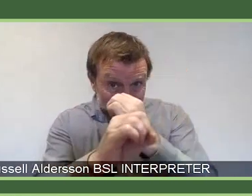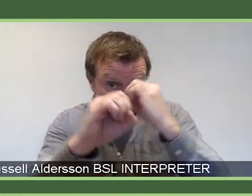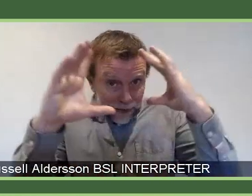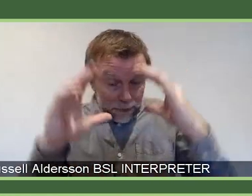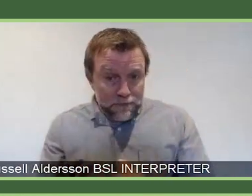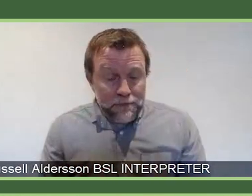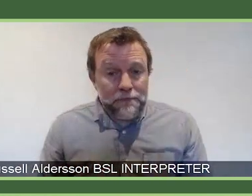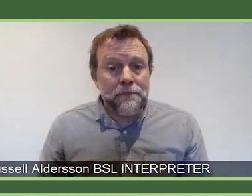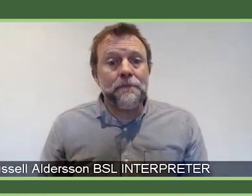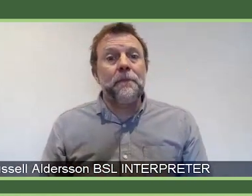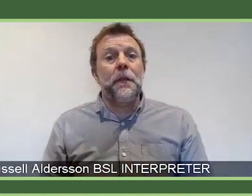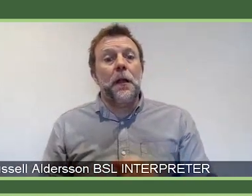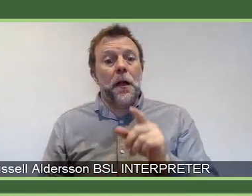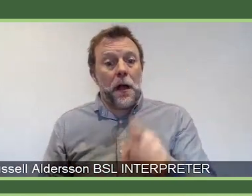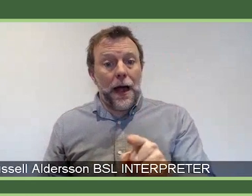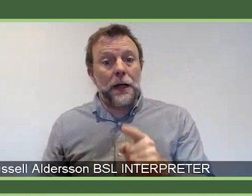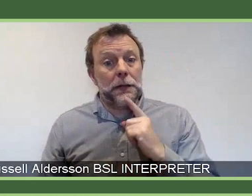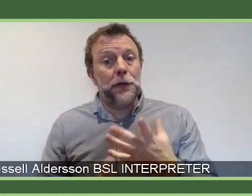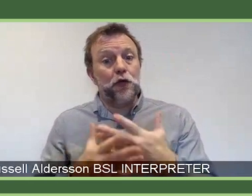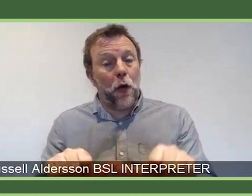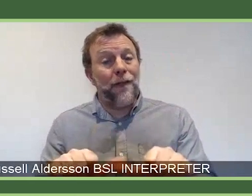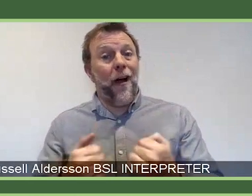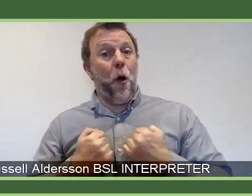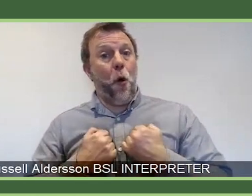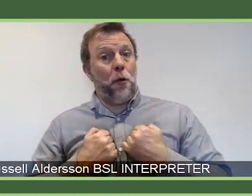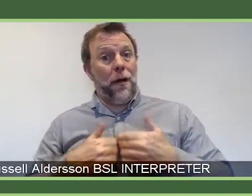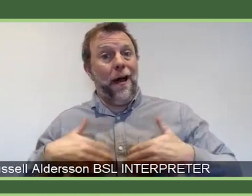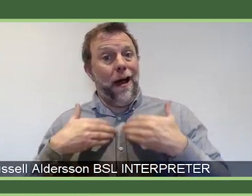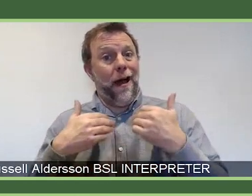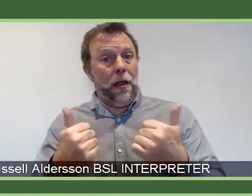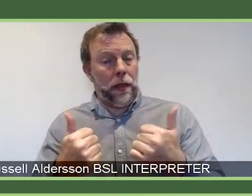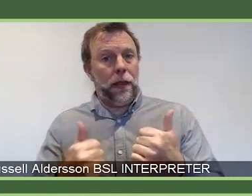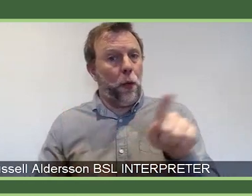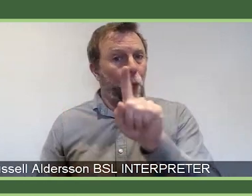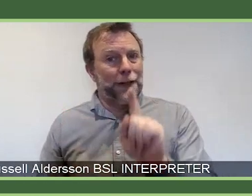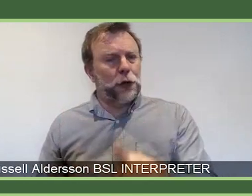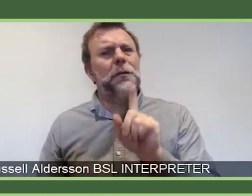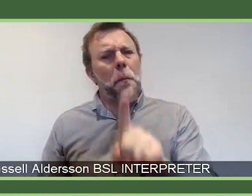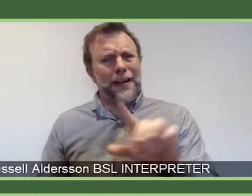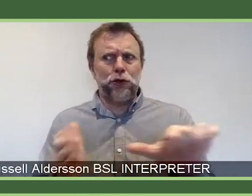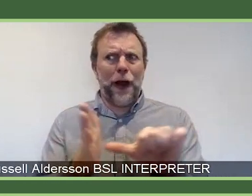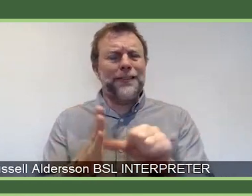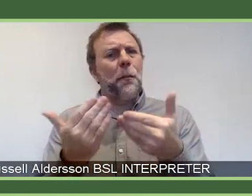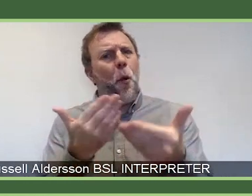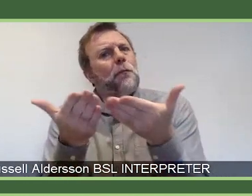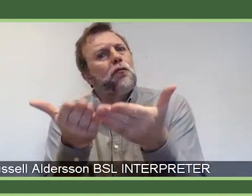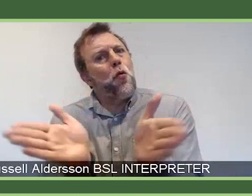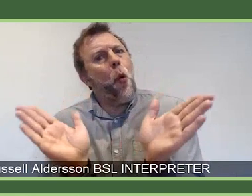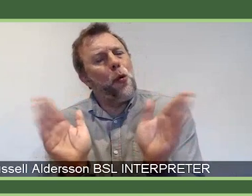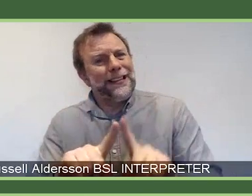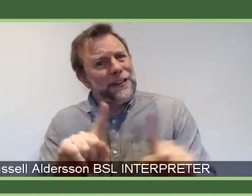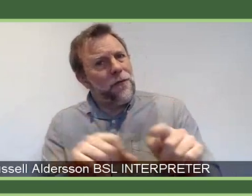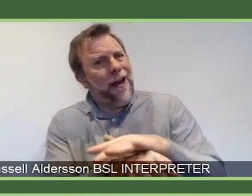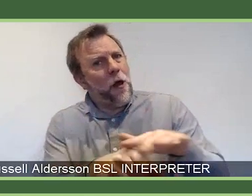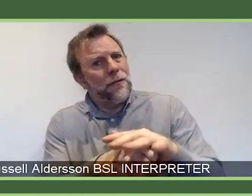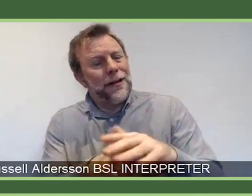solve our own health challenges, but actually challenges that are much broader and relates to all areas of health and